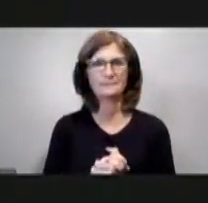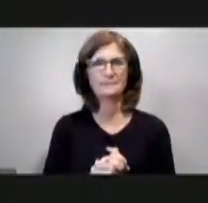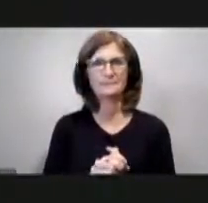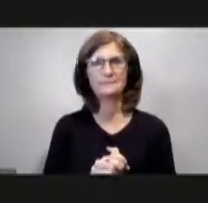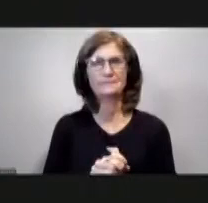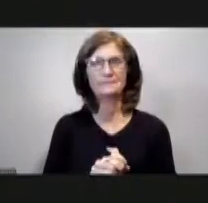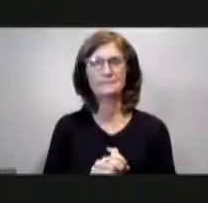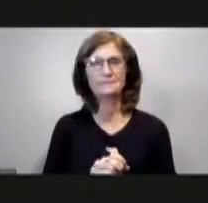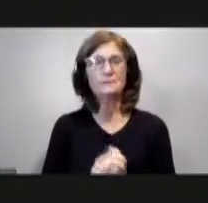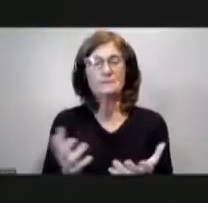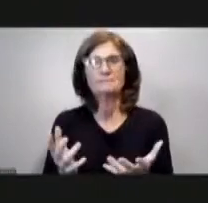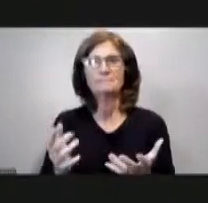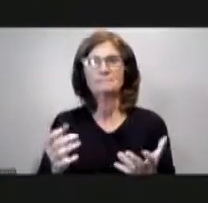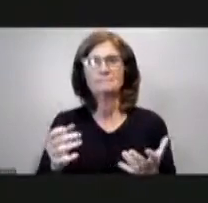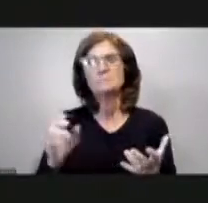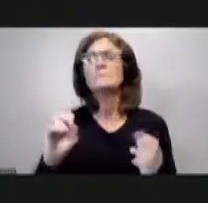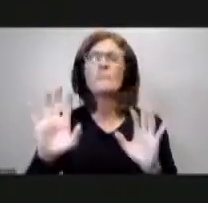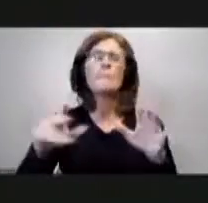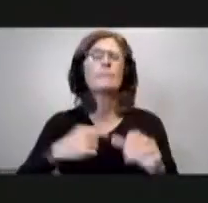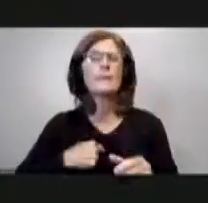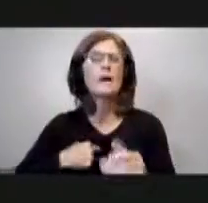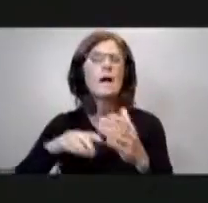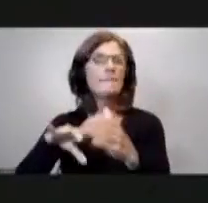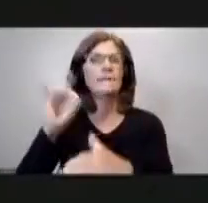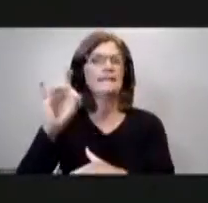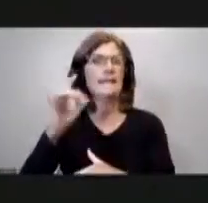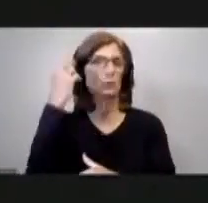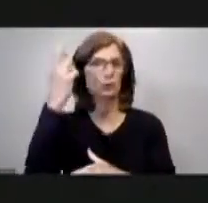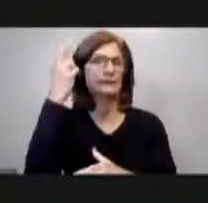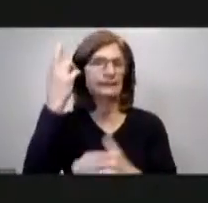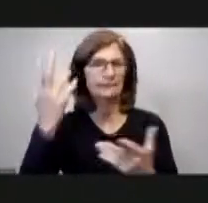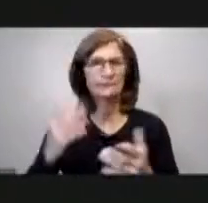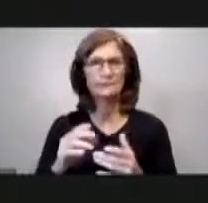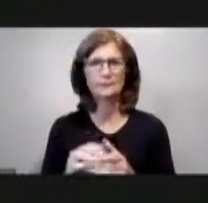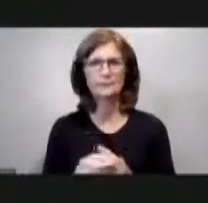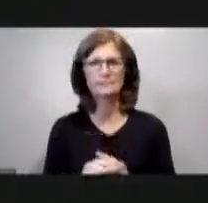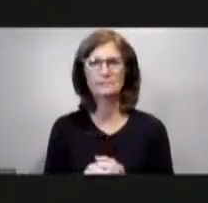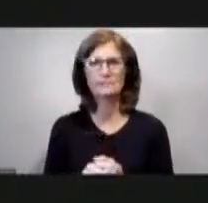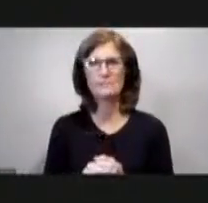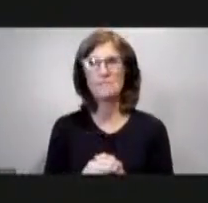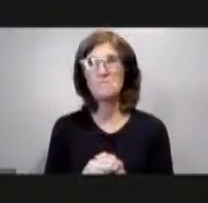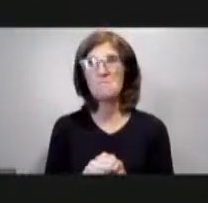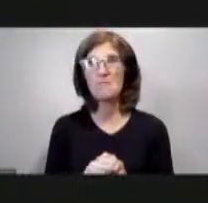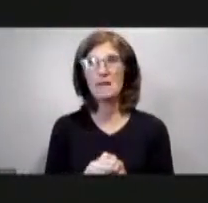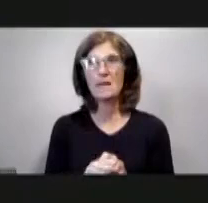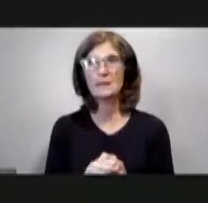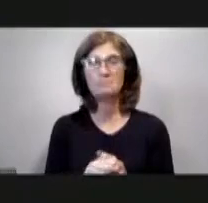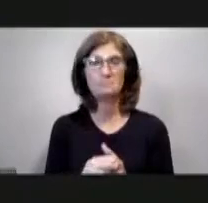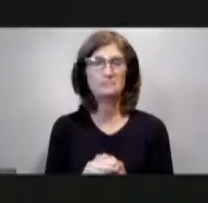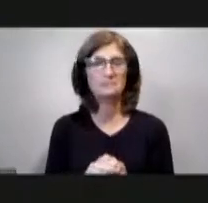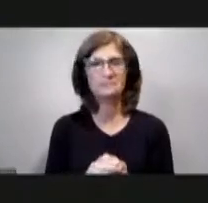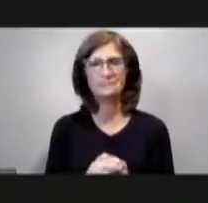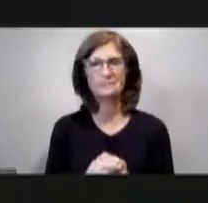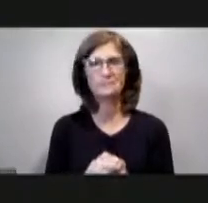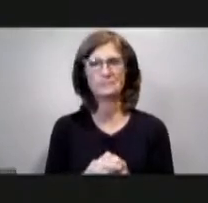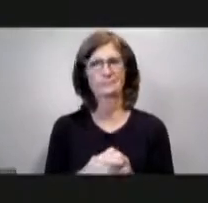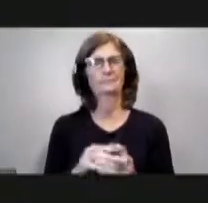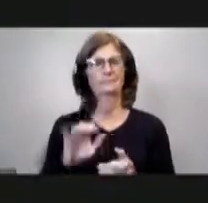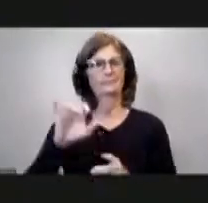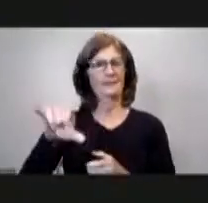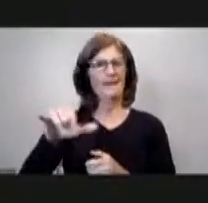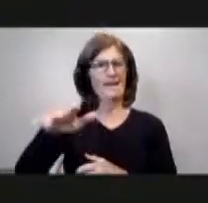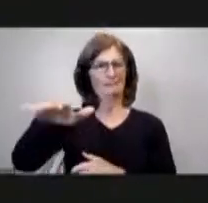i mean i'll i'll find out afterwards it's just it's just um it's an odd place